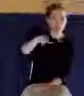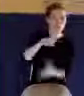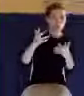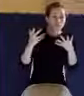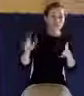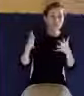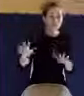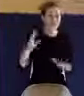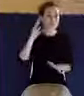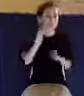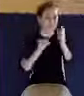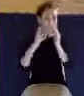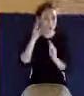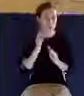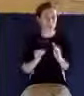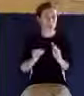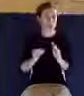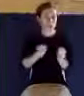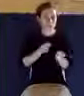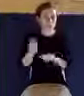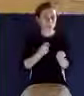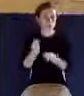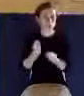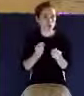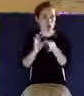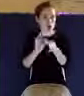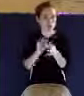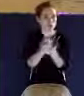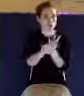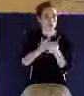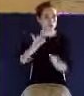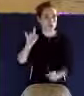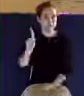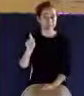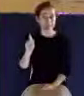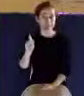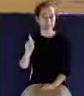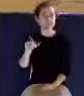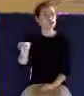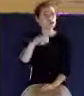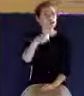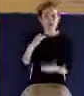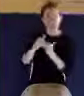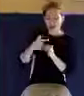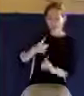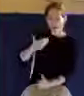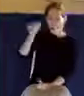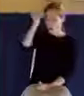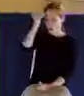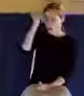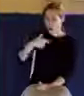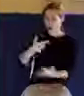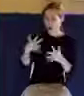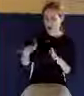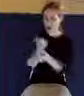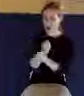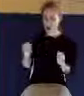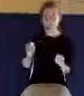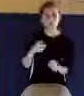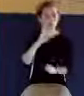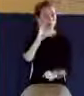the ministry of the Holy Spirit? You say, how do I know that I'm saved? Well, the Holy Spirit, you'll experience his ministry in your life.